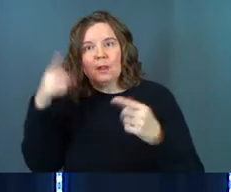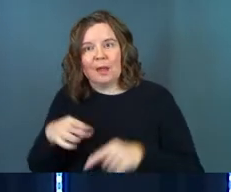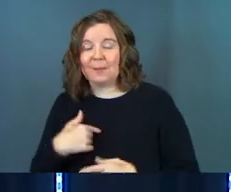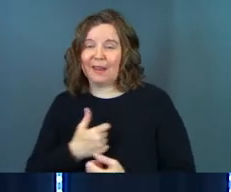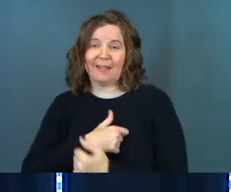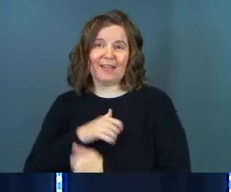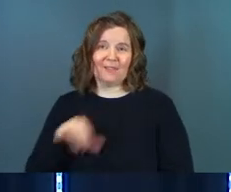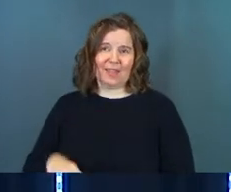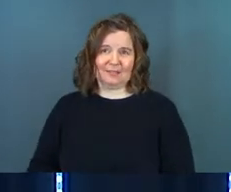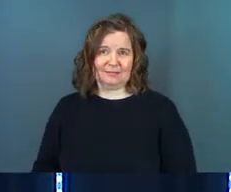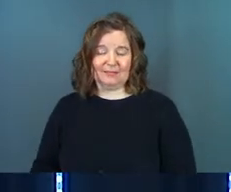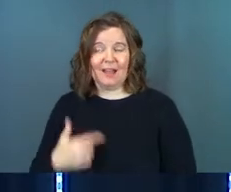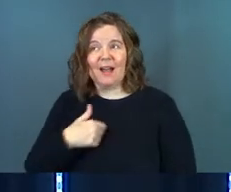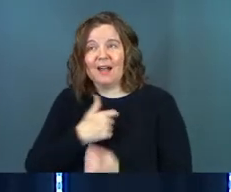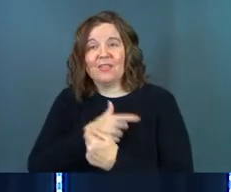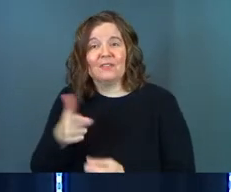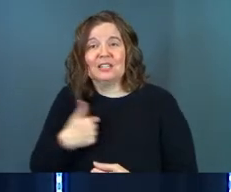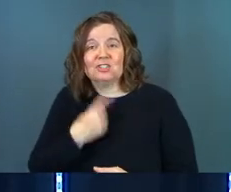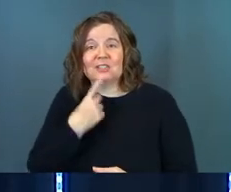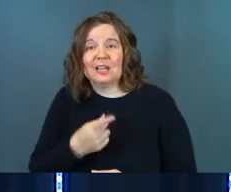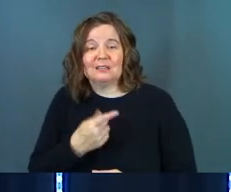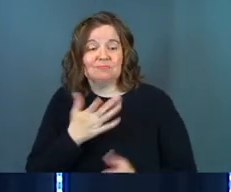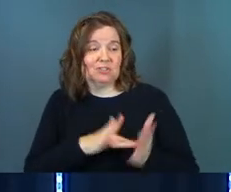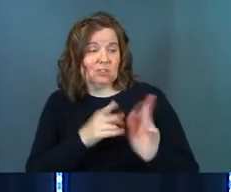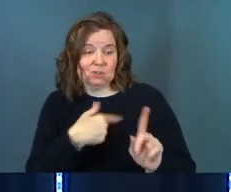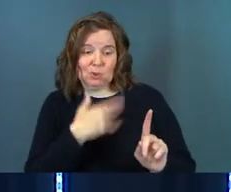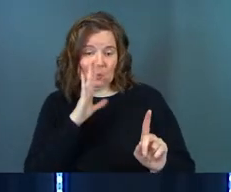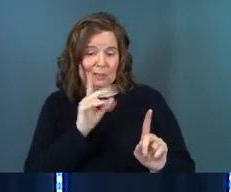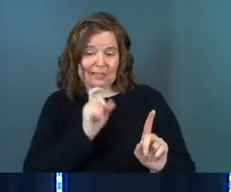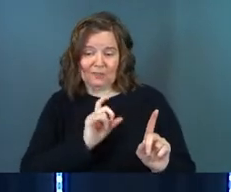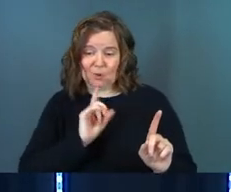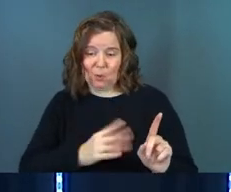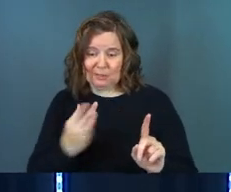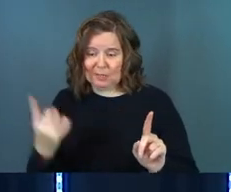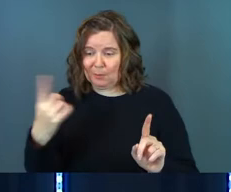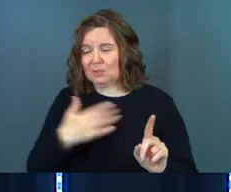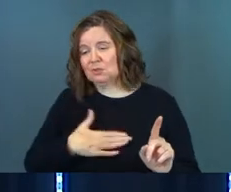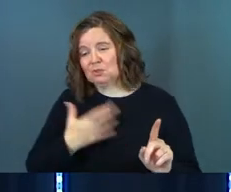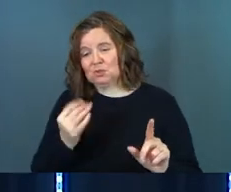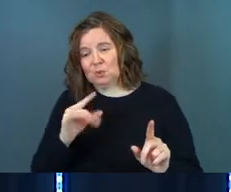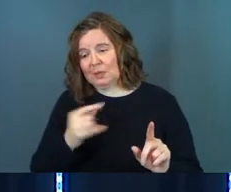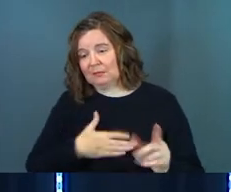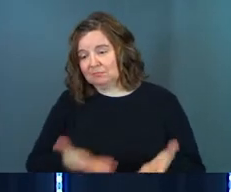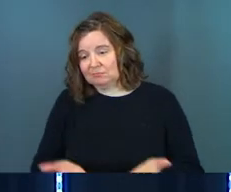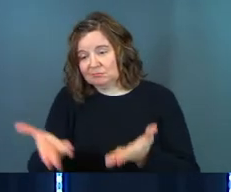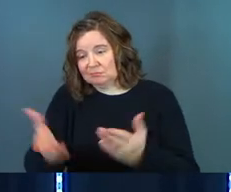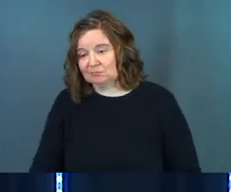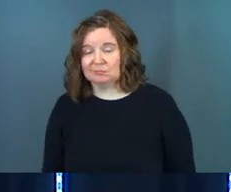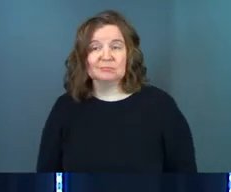kind of love that. I kind of love that he just says, Jesus, you're gonna give an order to somebody. Would you just do it?